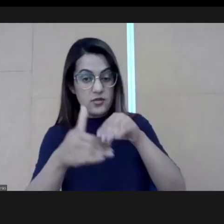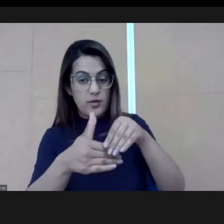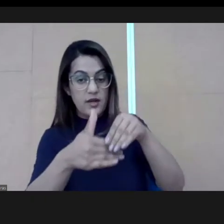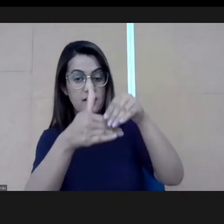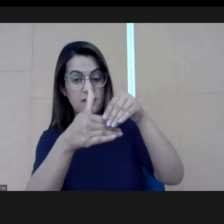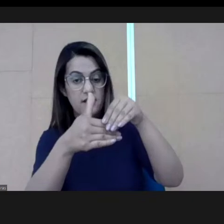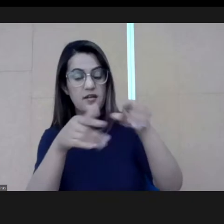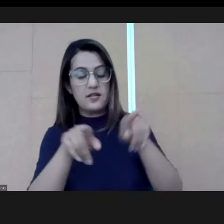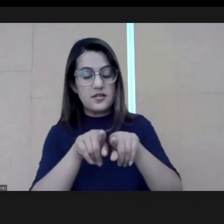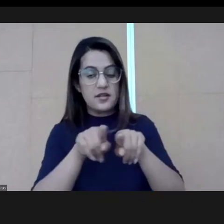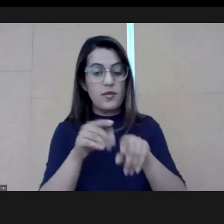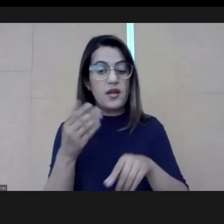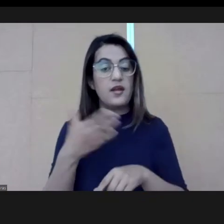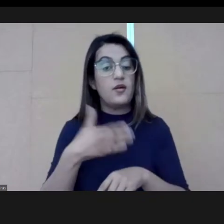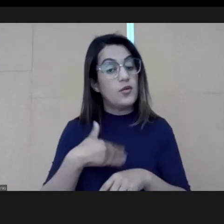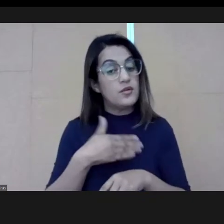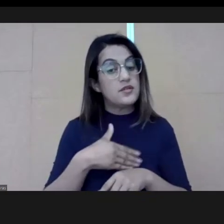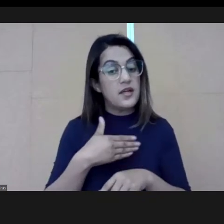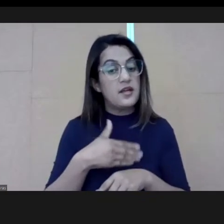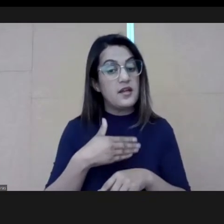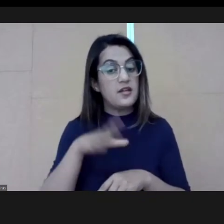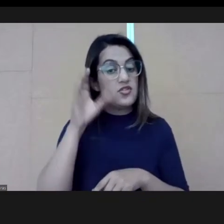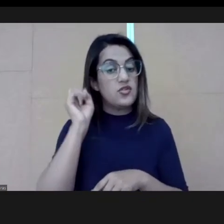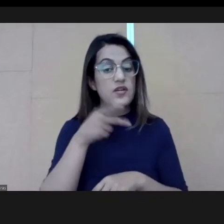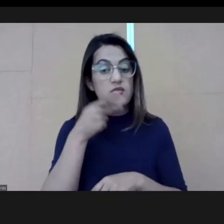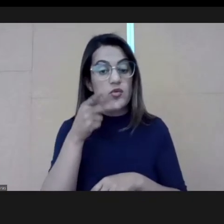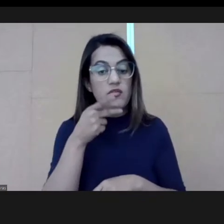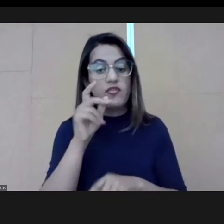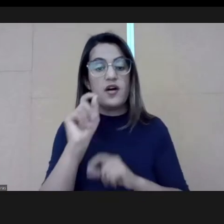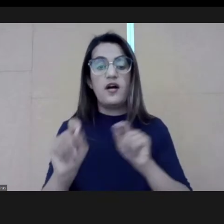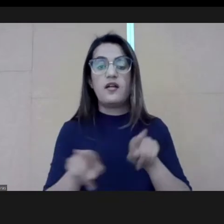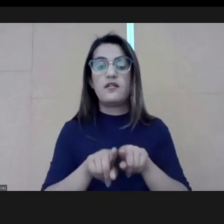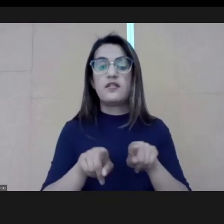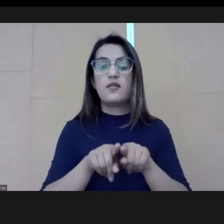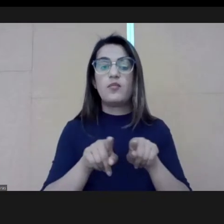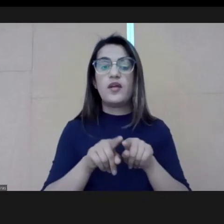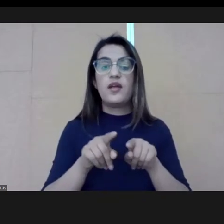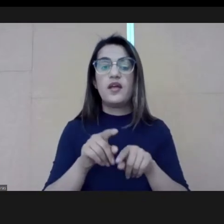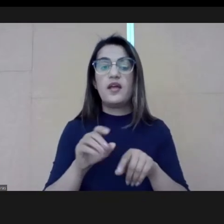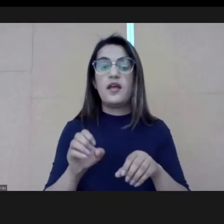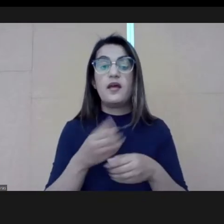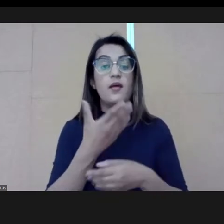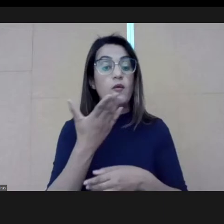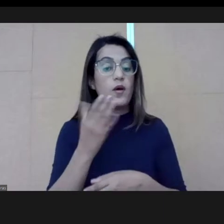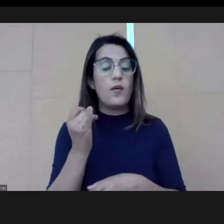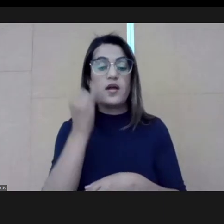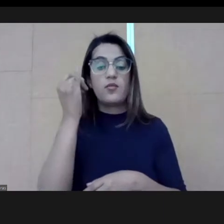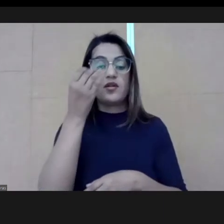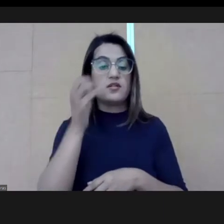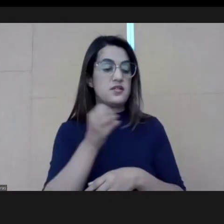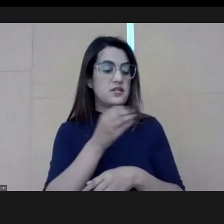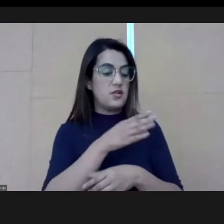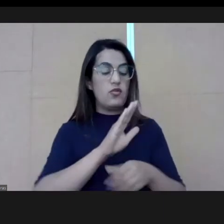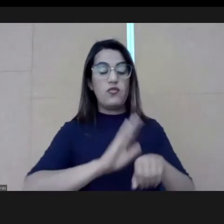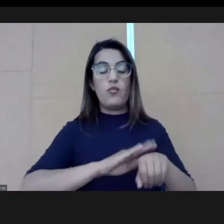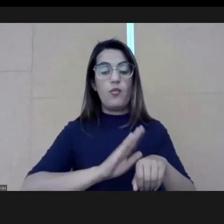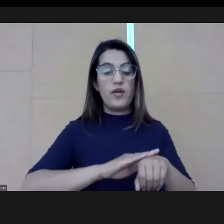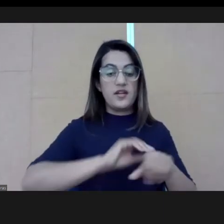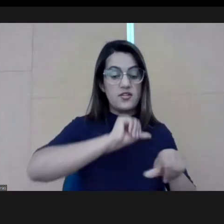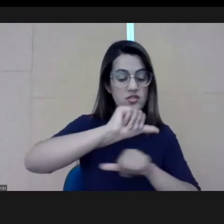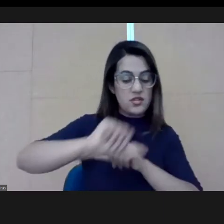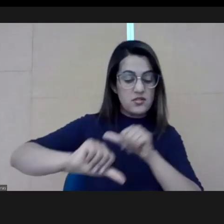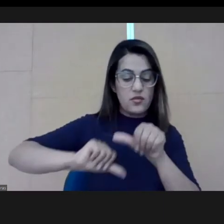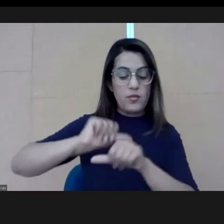the leadership has to take this into account. What is the importance of this new moment, of this information